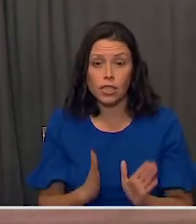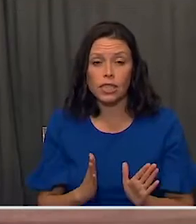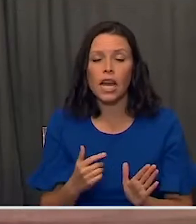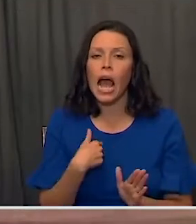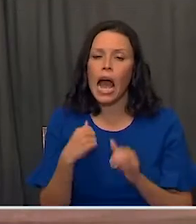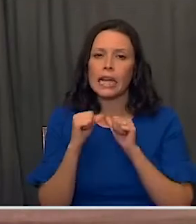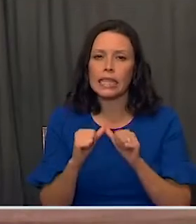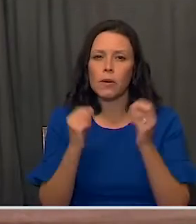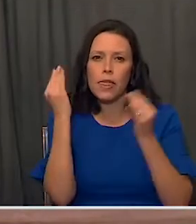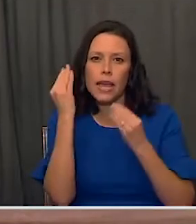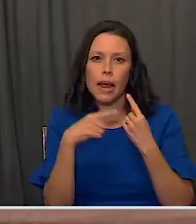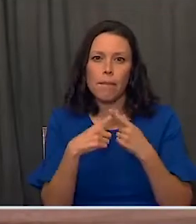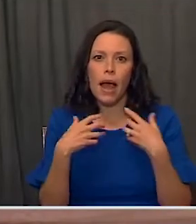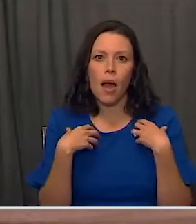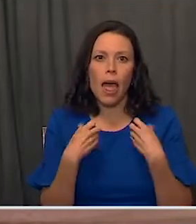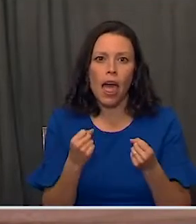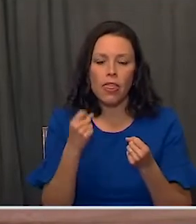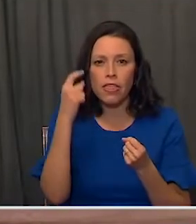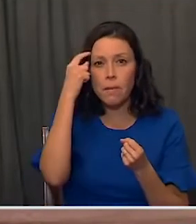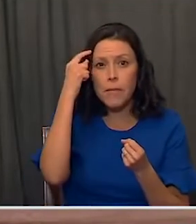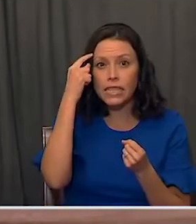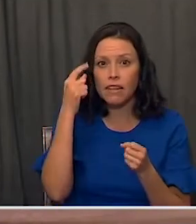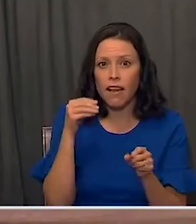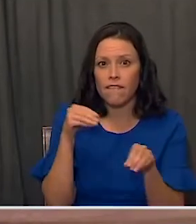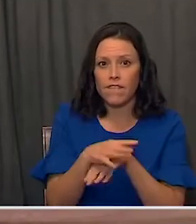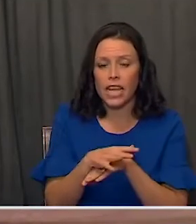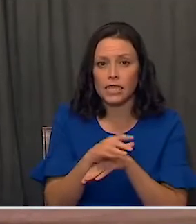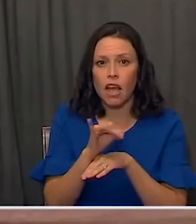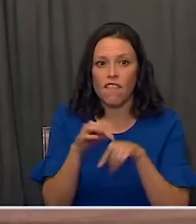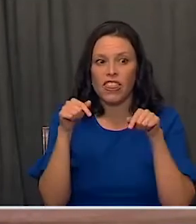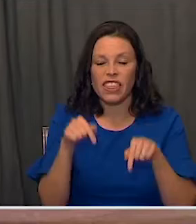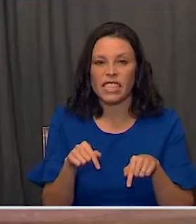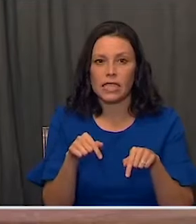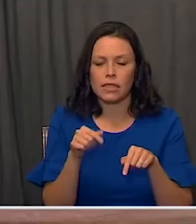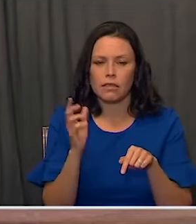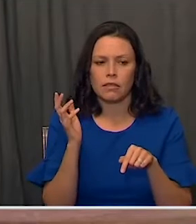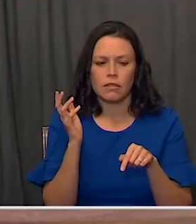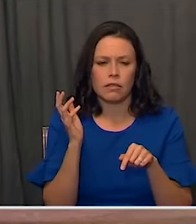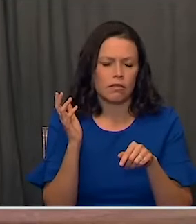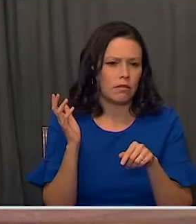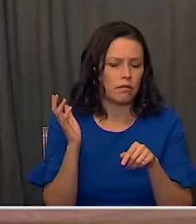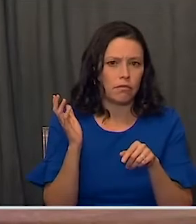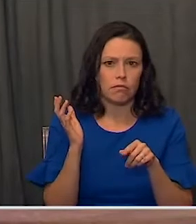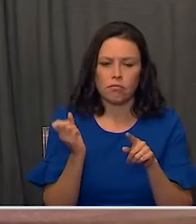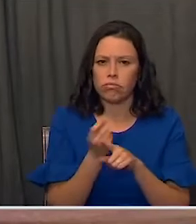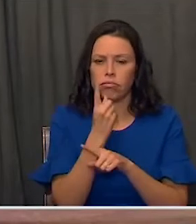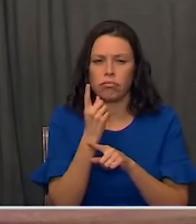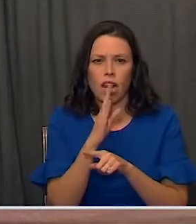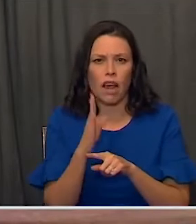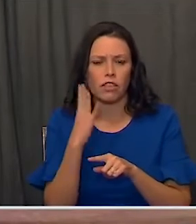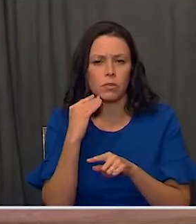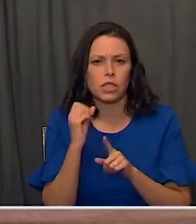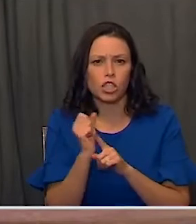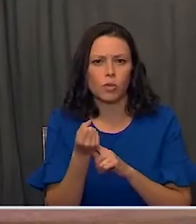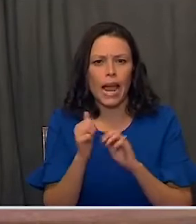continually thinking about the mental health effects of this unprecedented situation and how best to mitigate the impact.